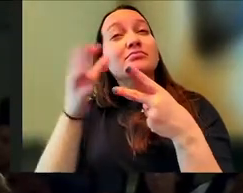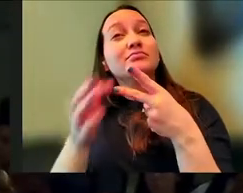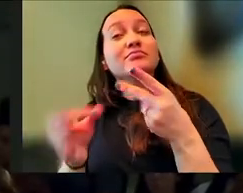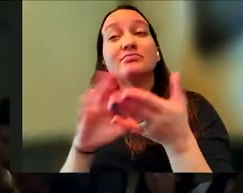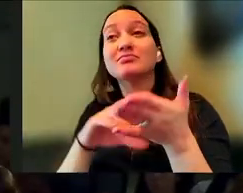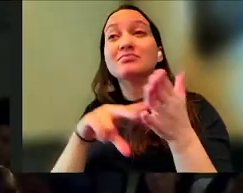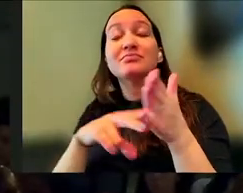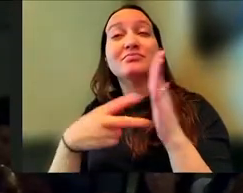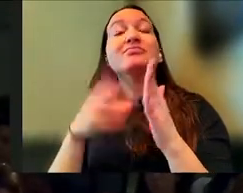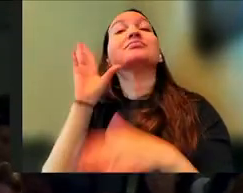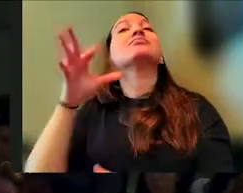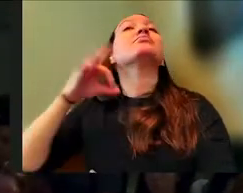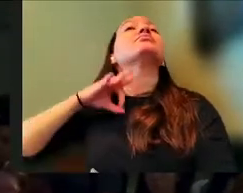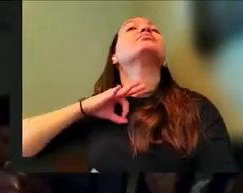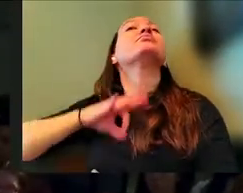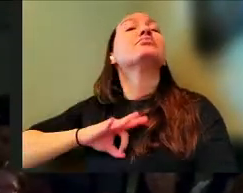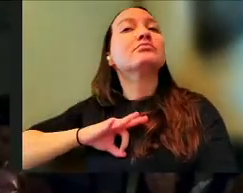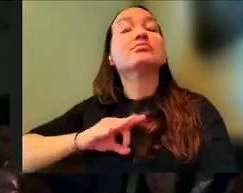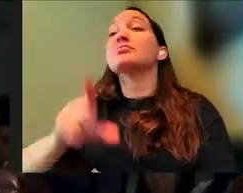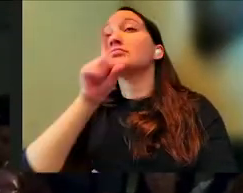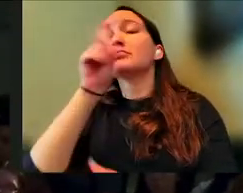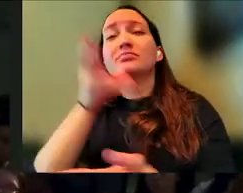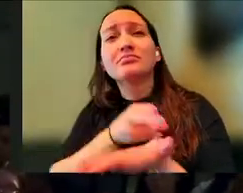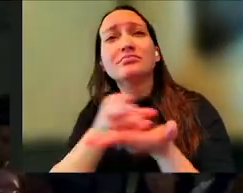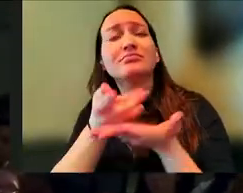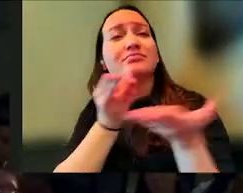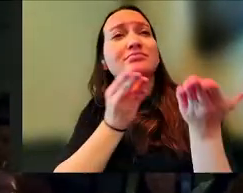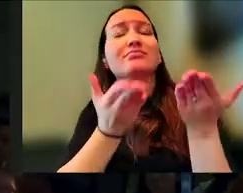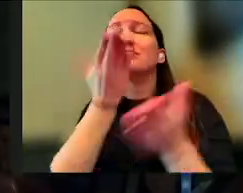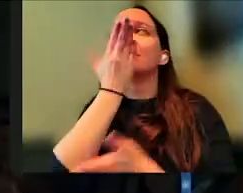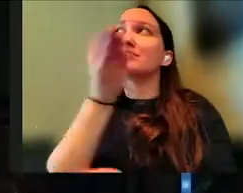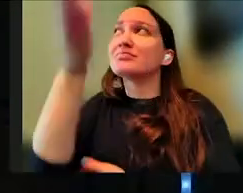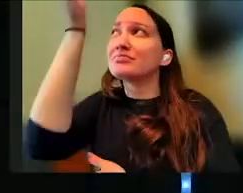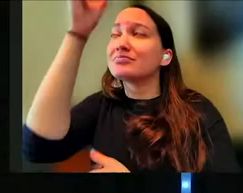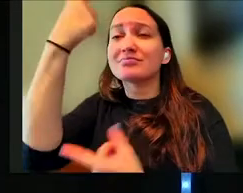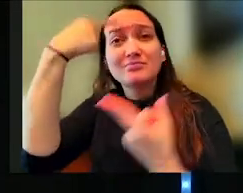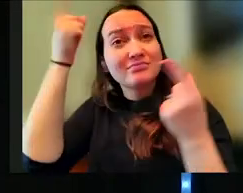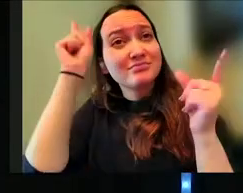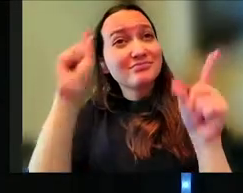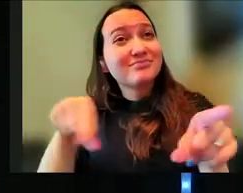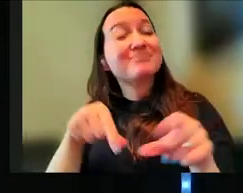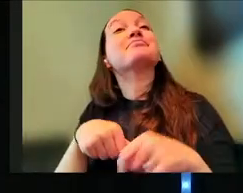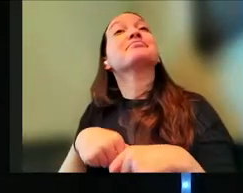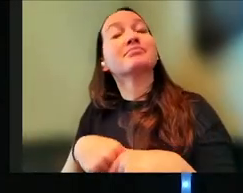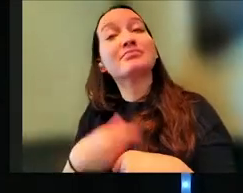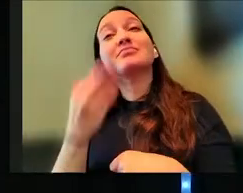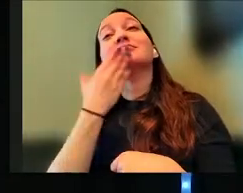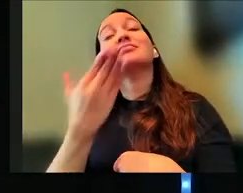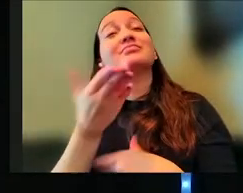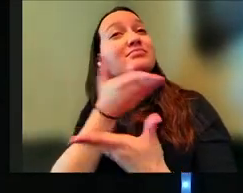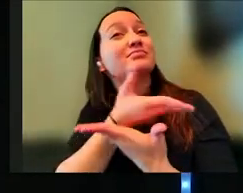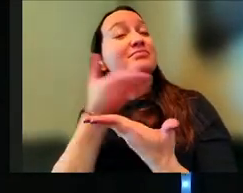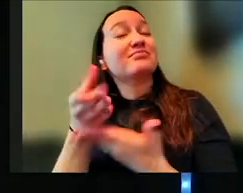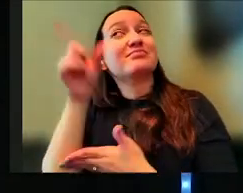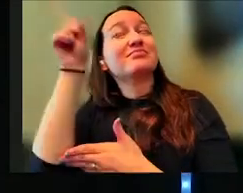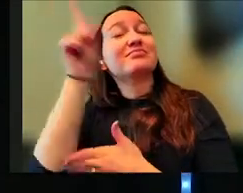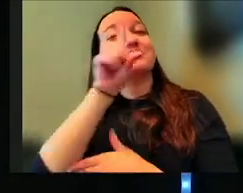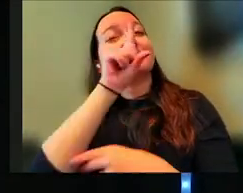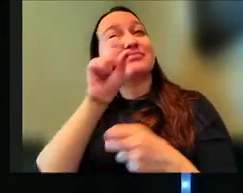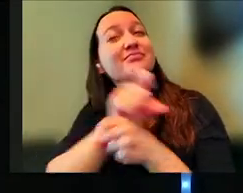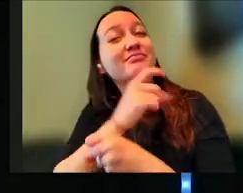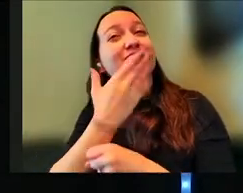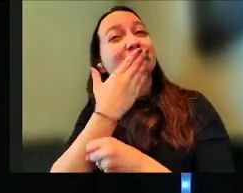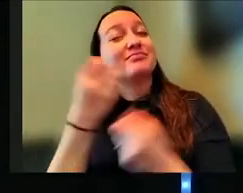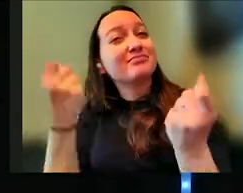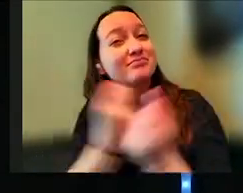we will benefit because the truth is, is we serve a good God, amen? The creator of good things. He is good in all that